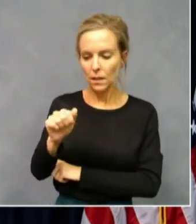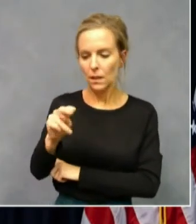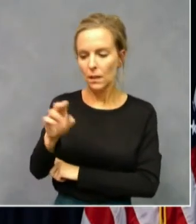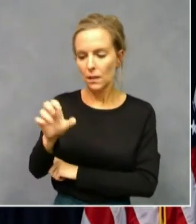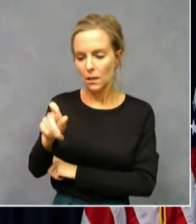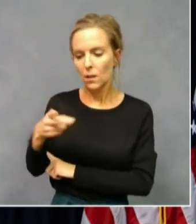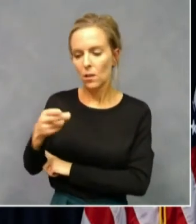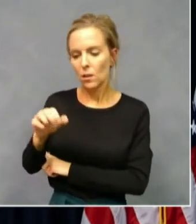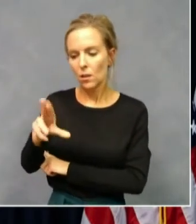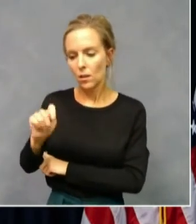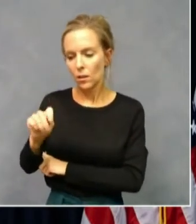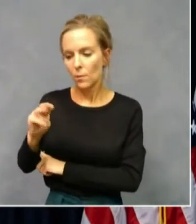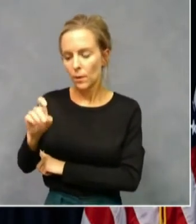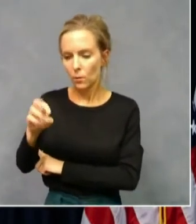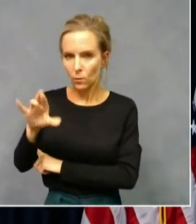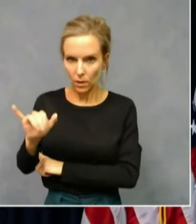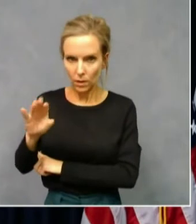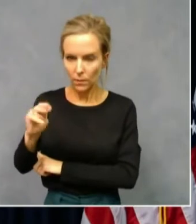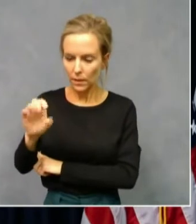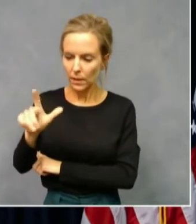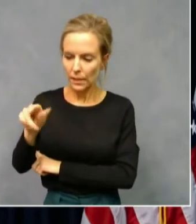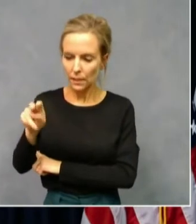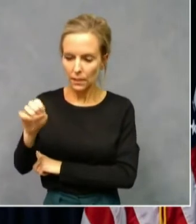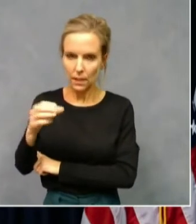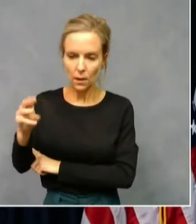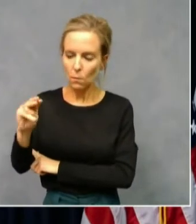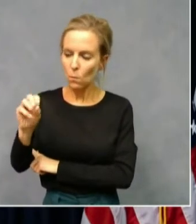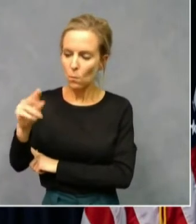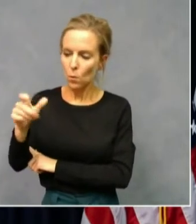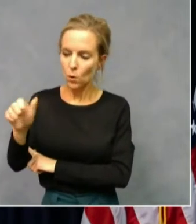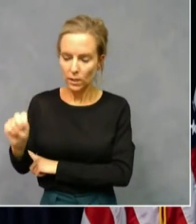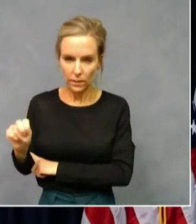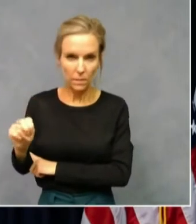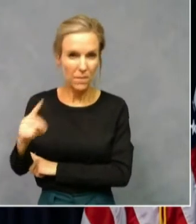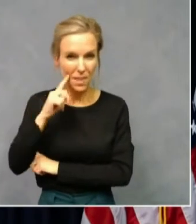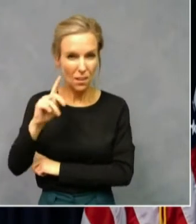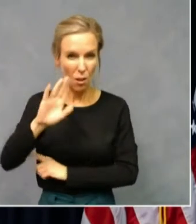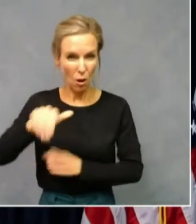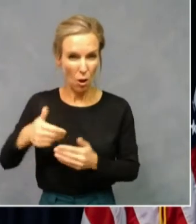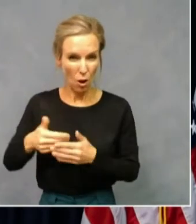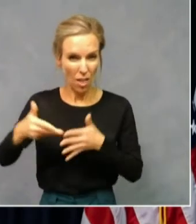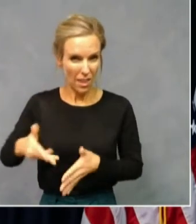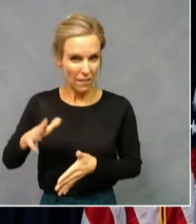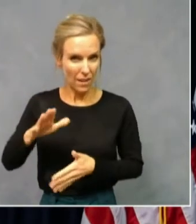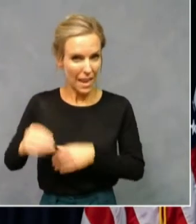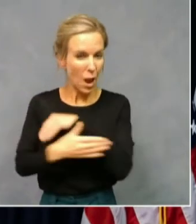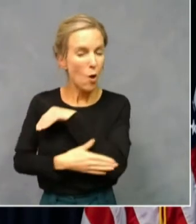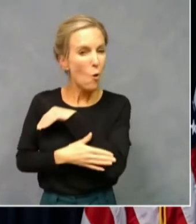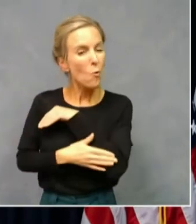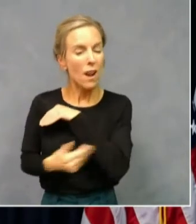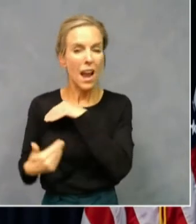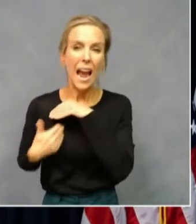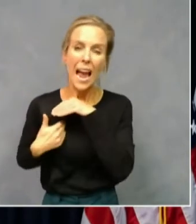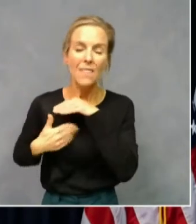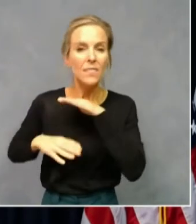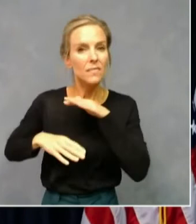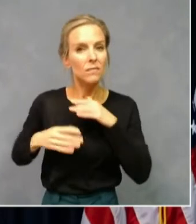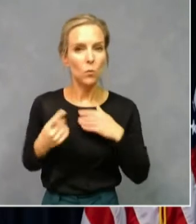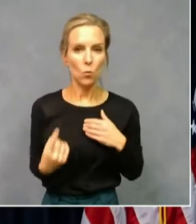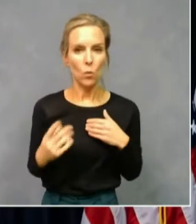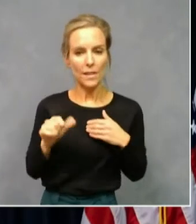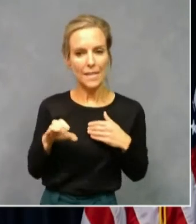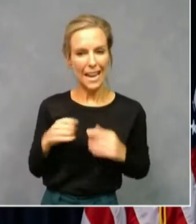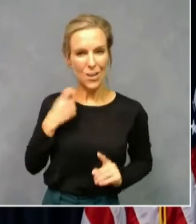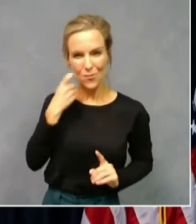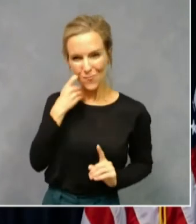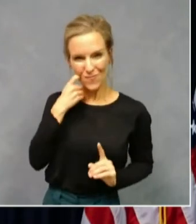McCreary, McLean, and Morgan. And I think every other county has at least one case, but I just read the name of just